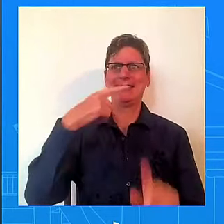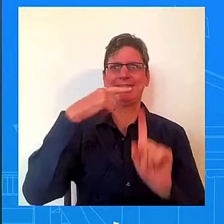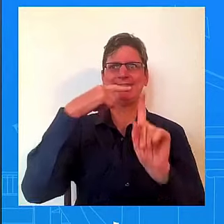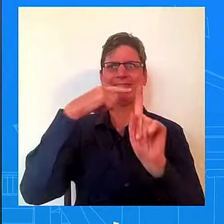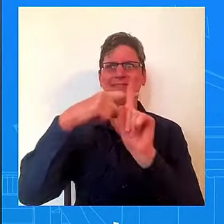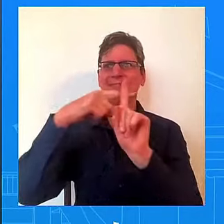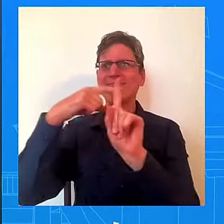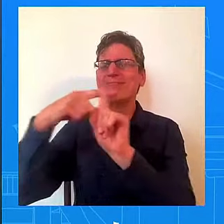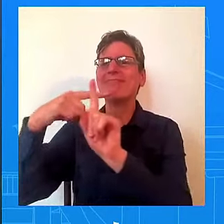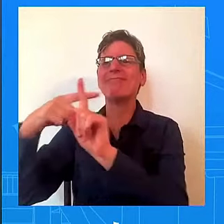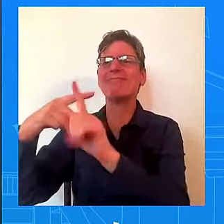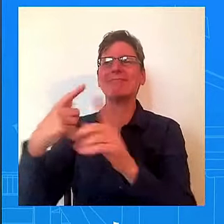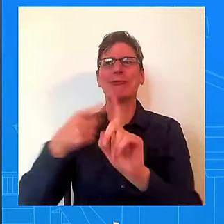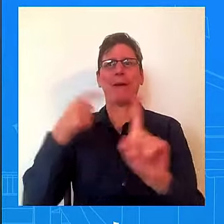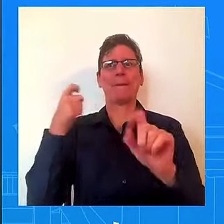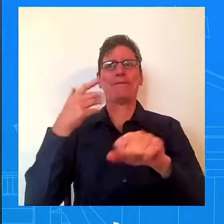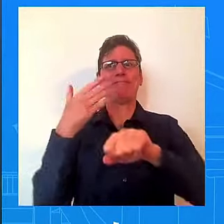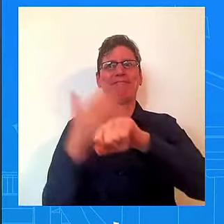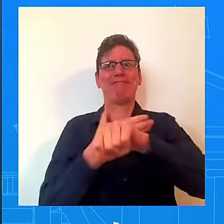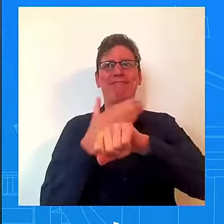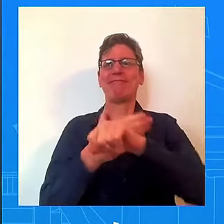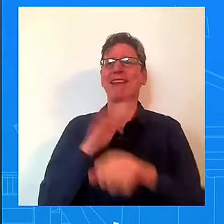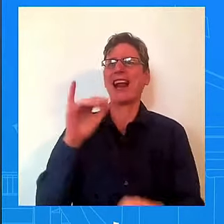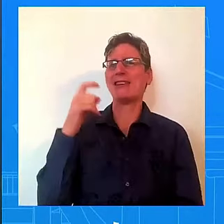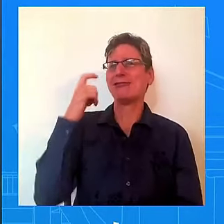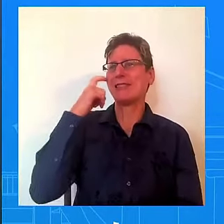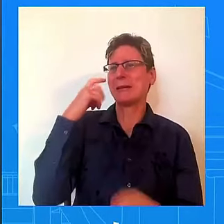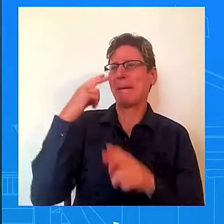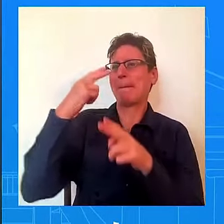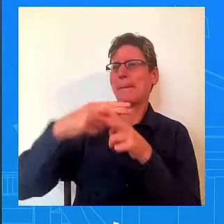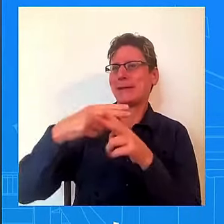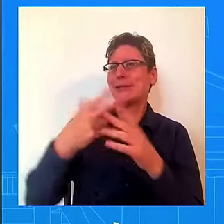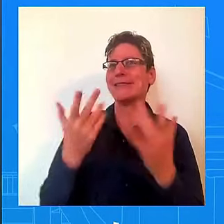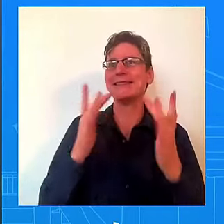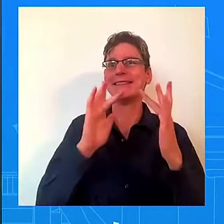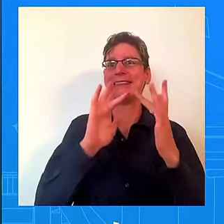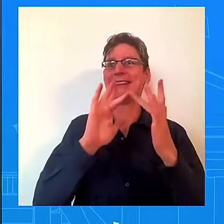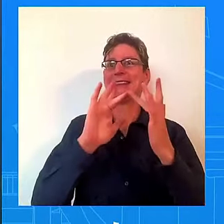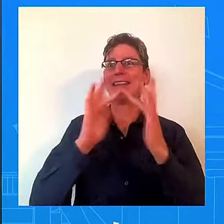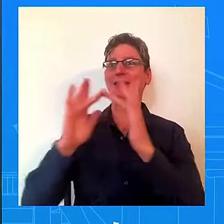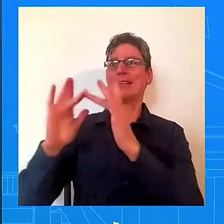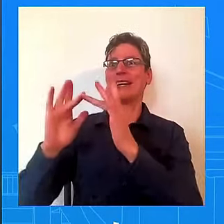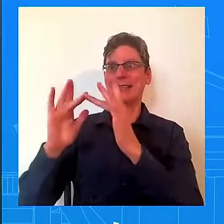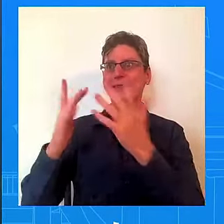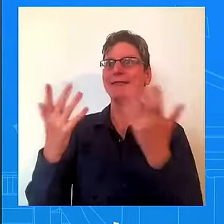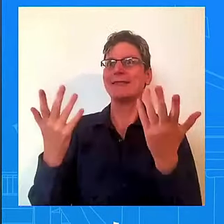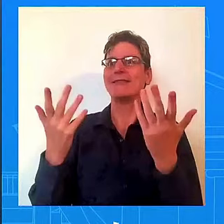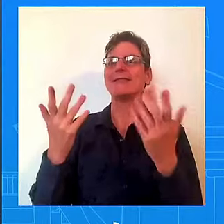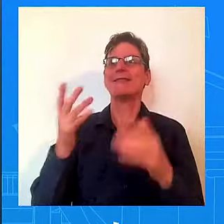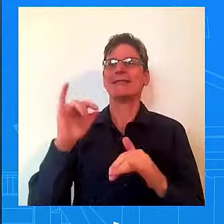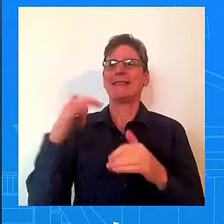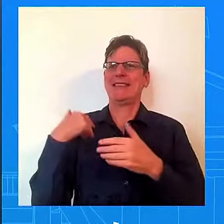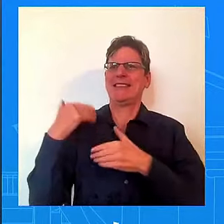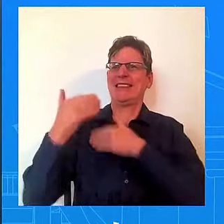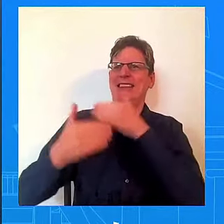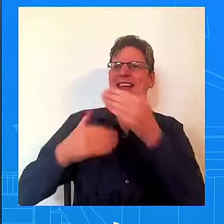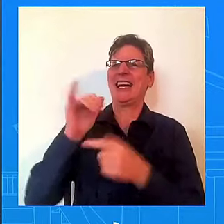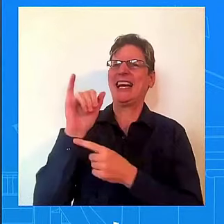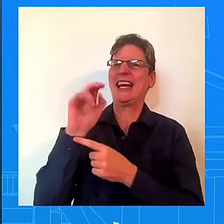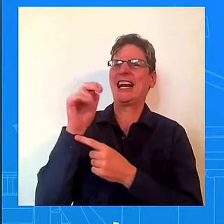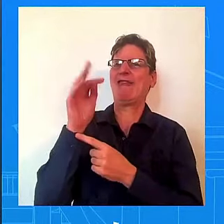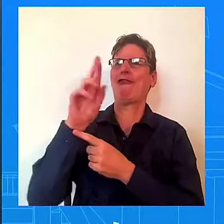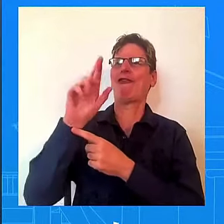through the infrastructure bill in ensuring that we are dealing with middle mile, last mile, every mile.